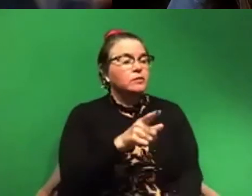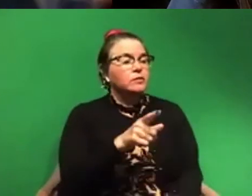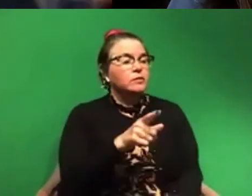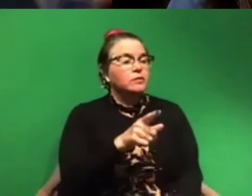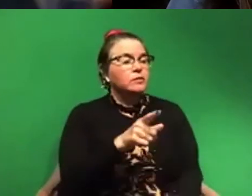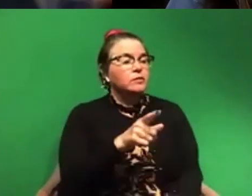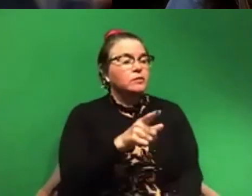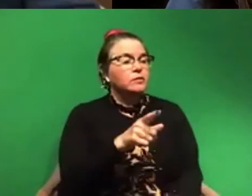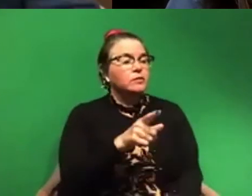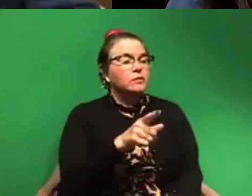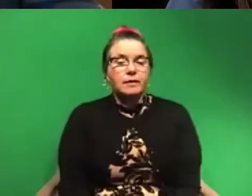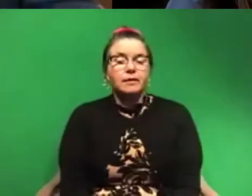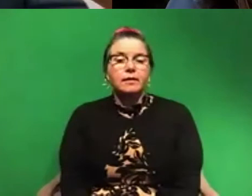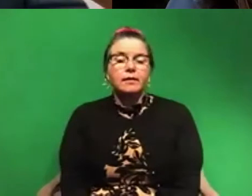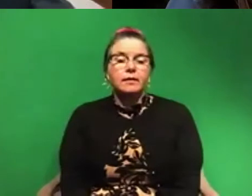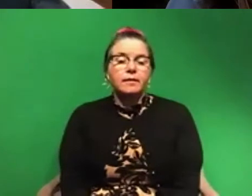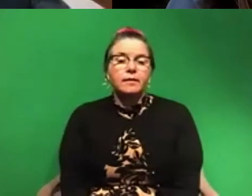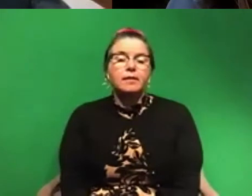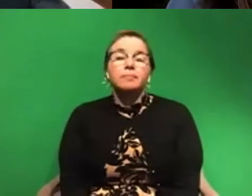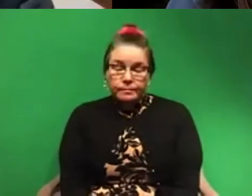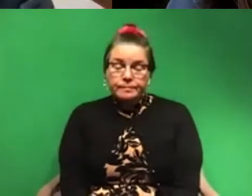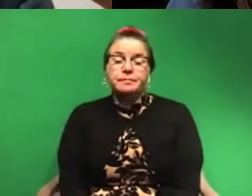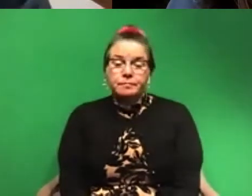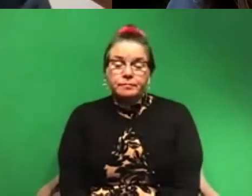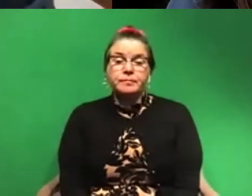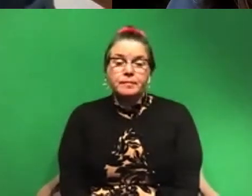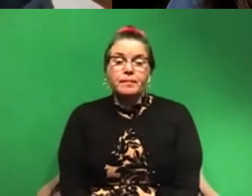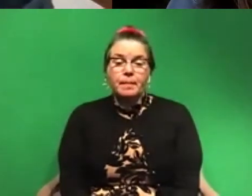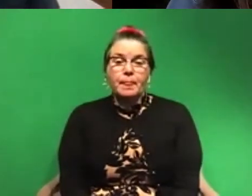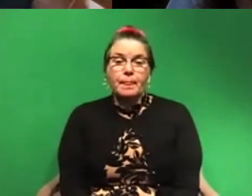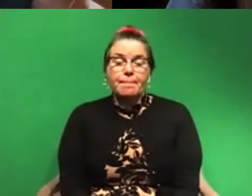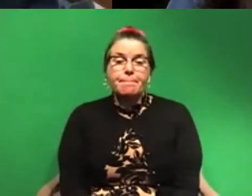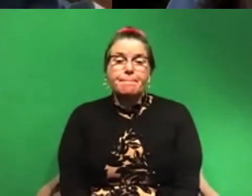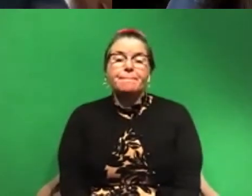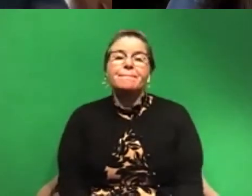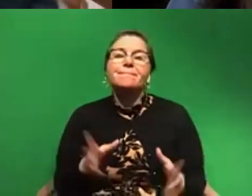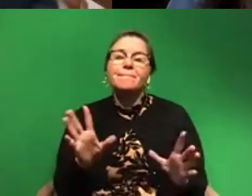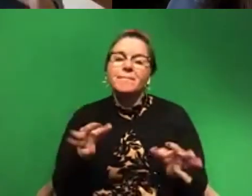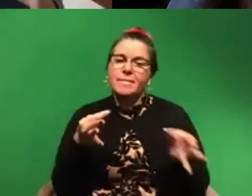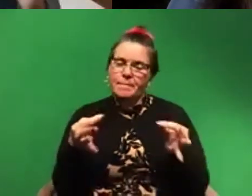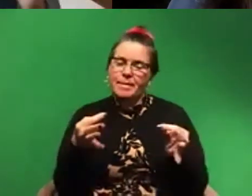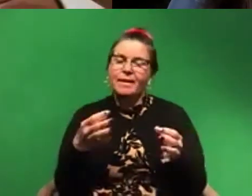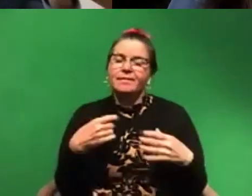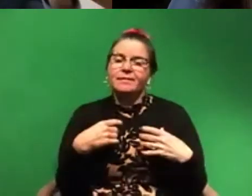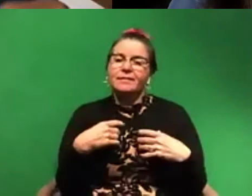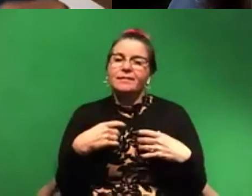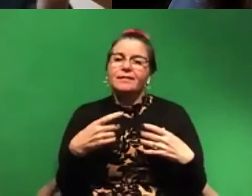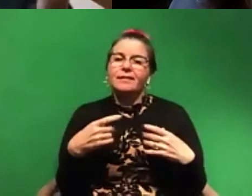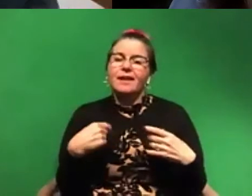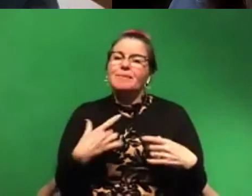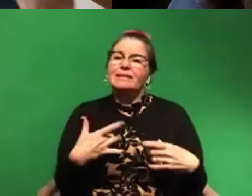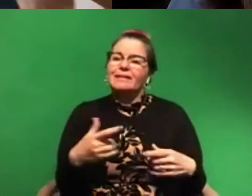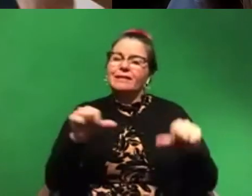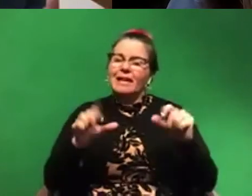We do. Um, so to qualify that, um, you'll notice I'm, I'm a classic scientist. I have to qualify everything I say.